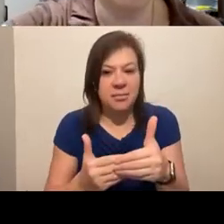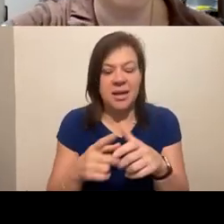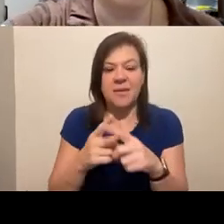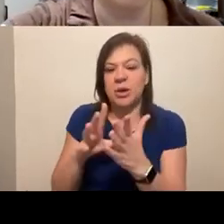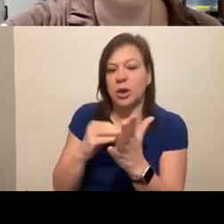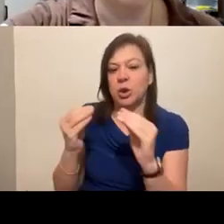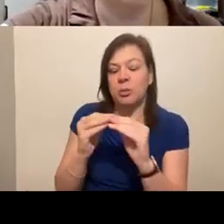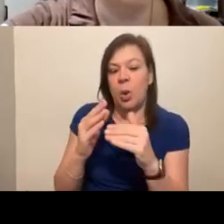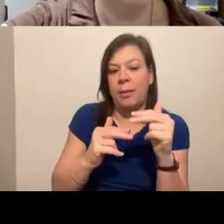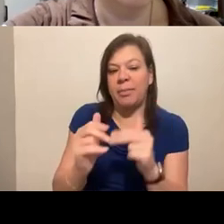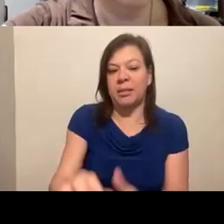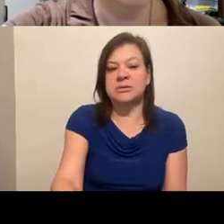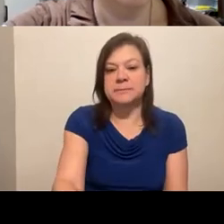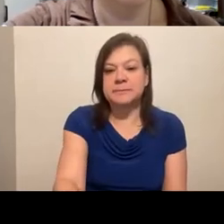and build.